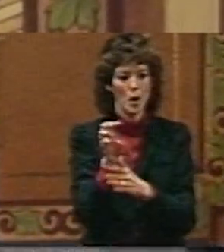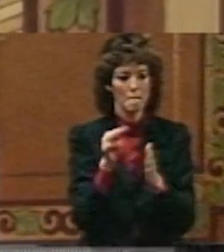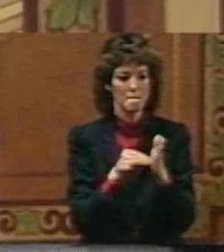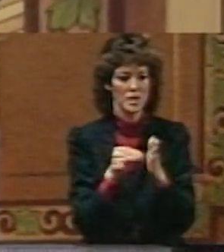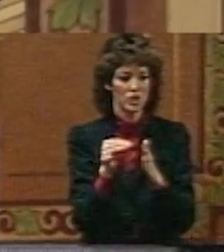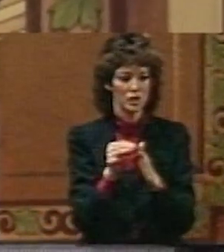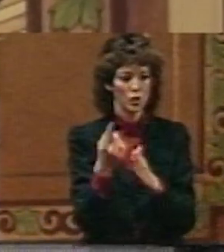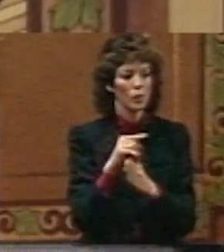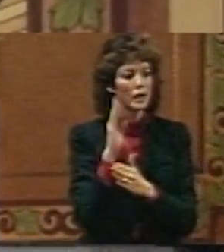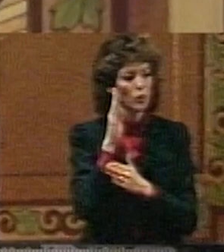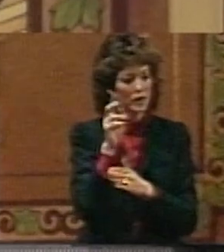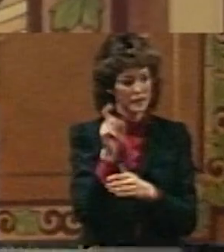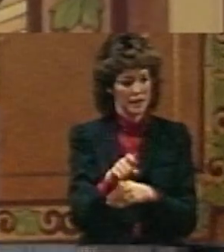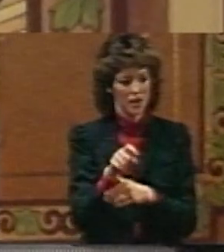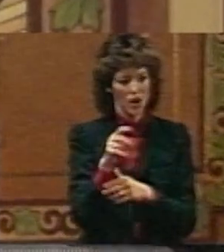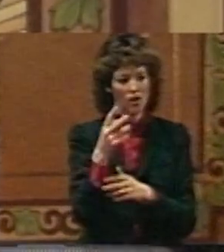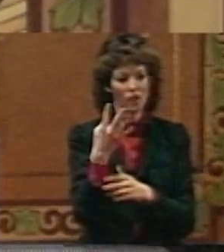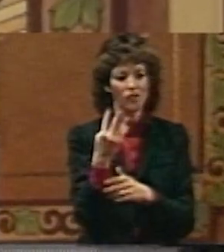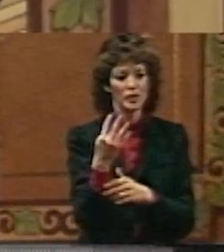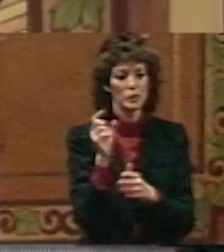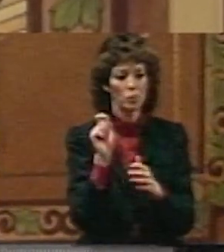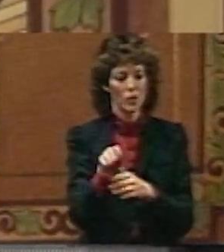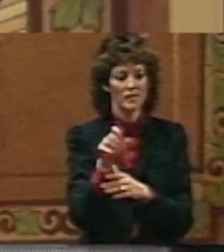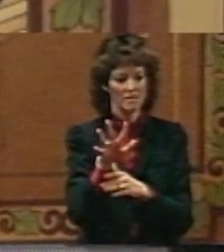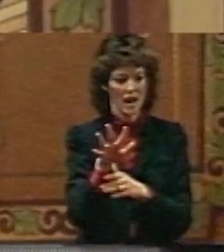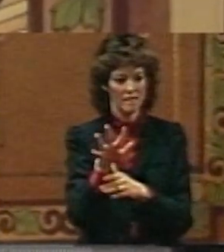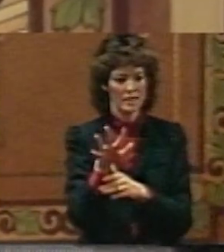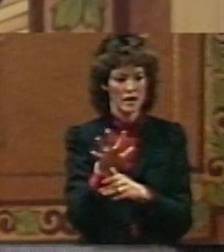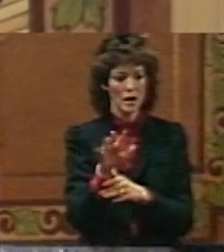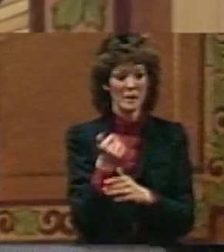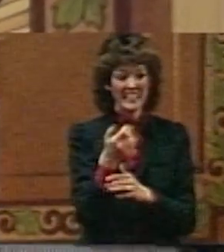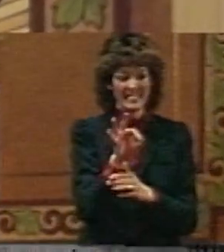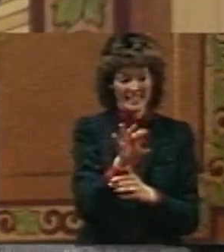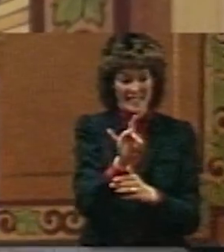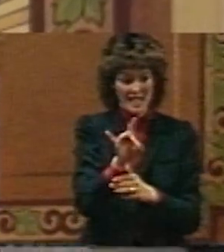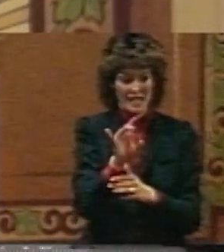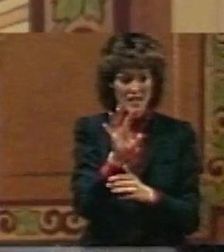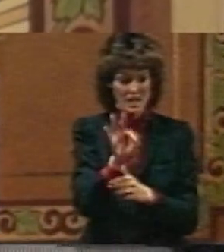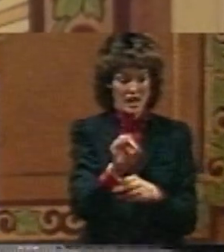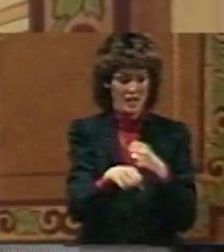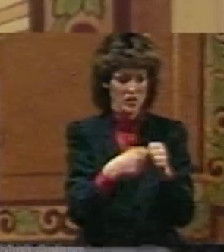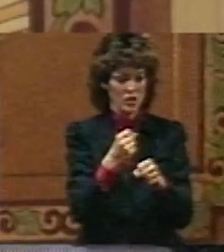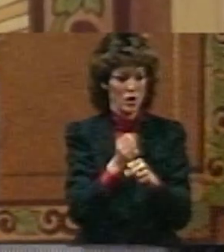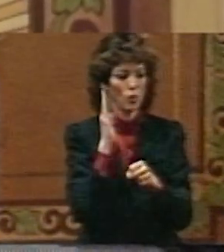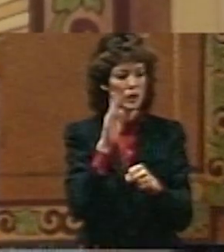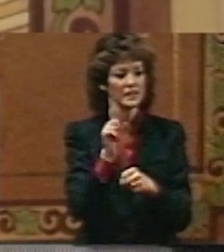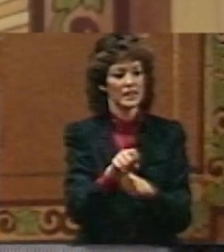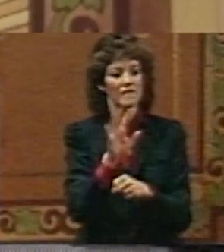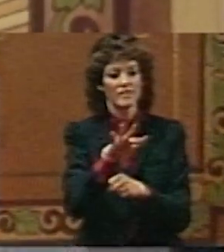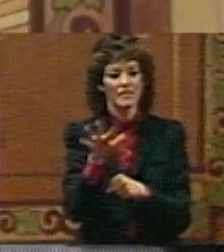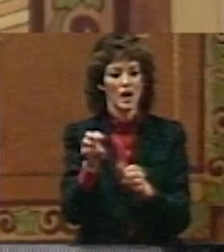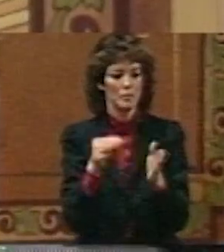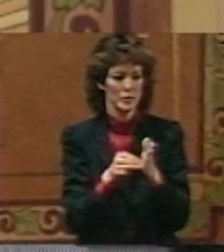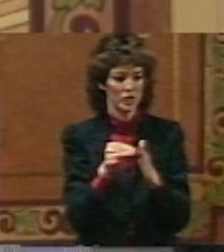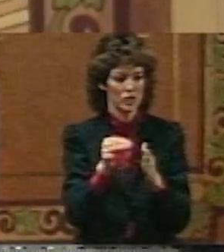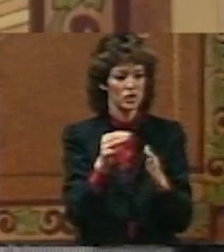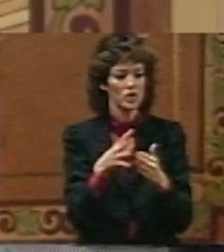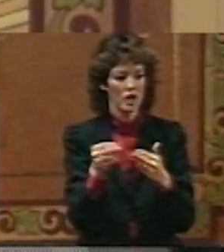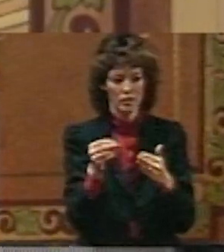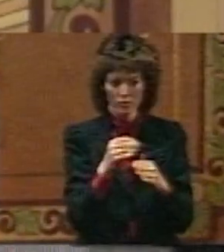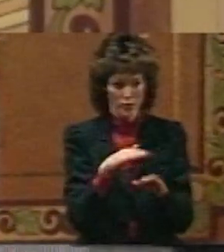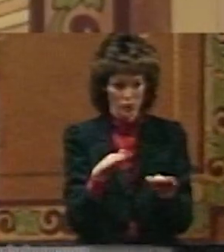We will need $13.5. By 1989, we will have $55 million if we don't do anything differently.